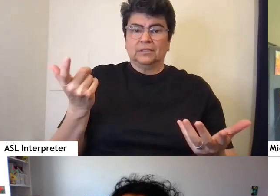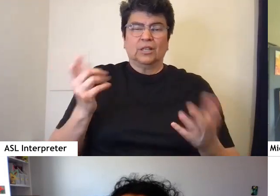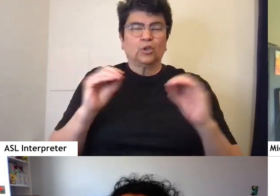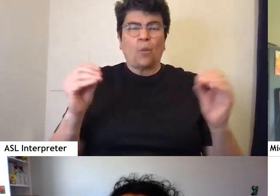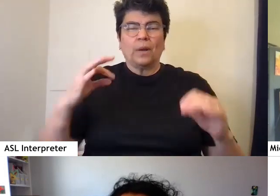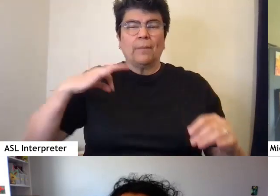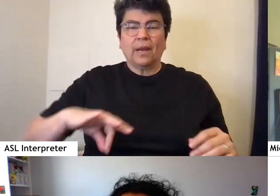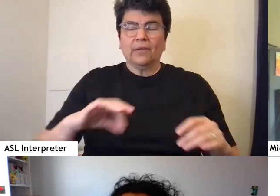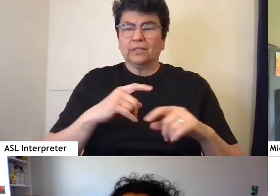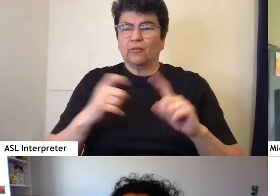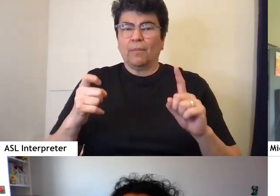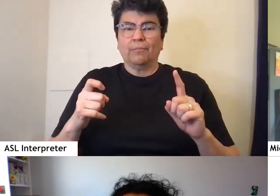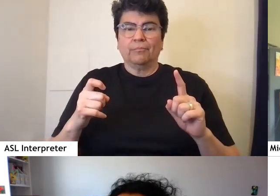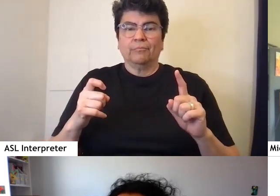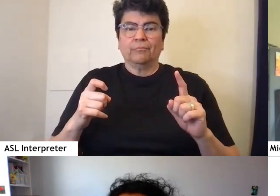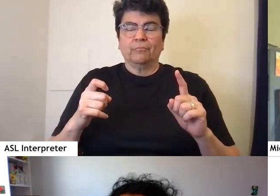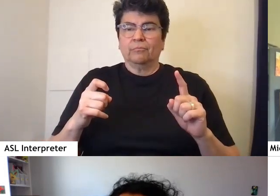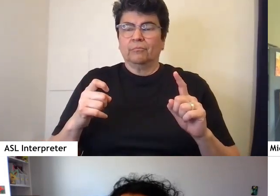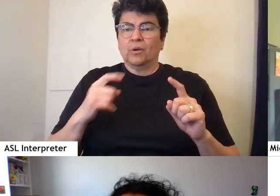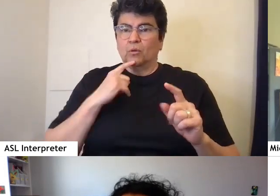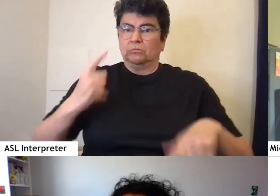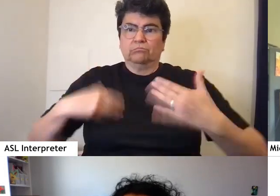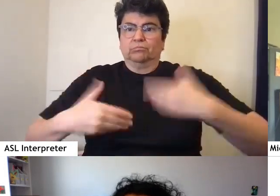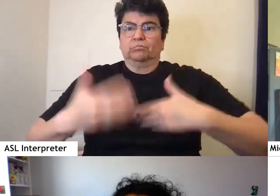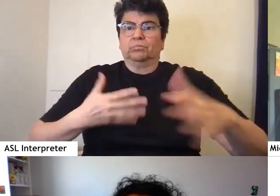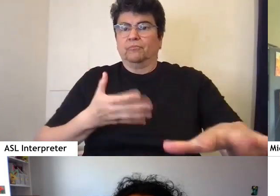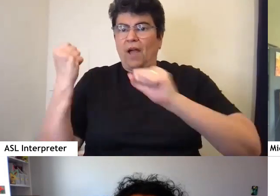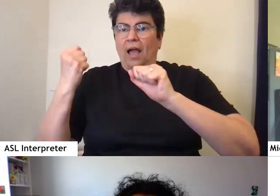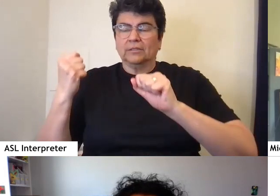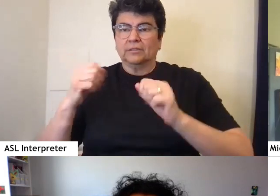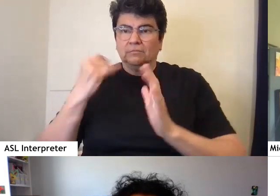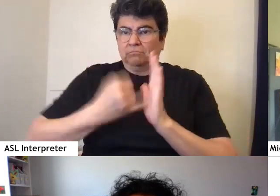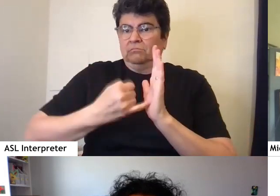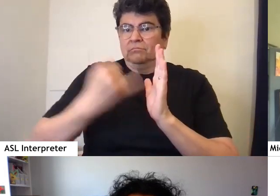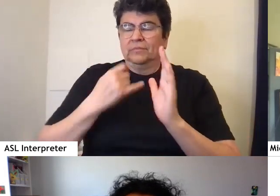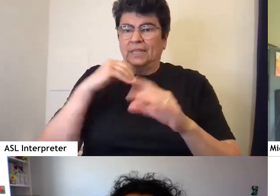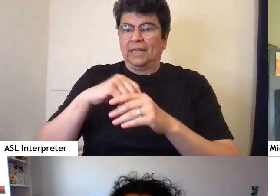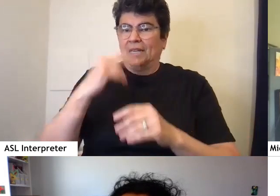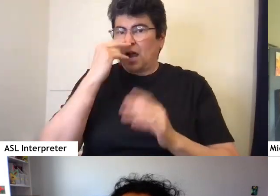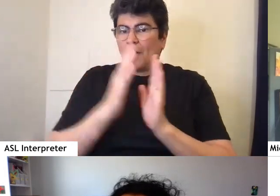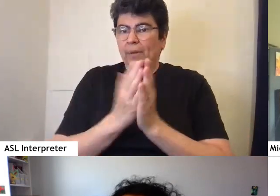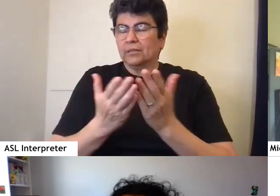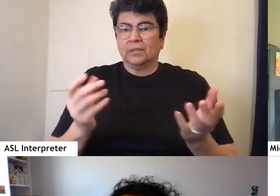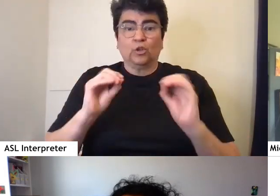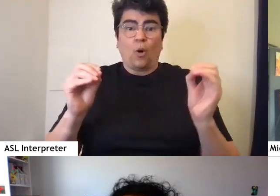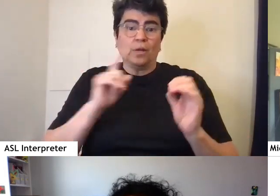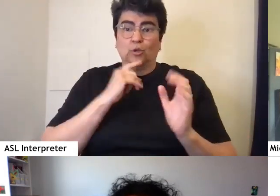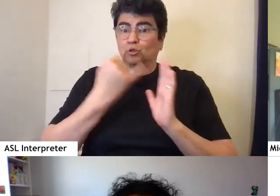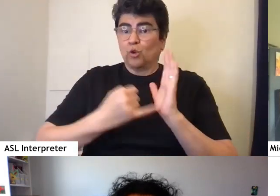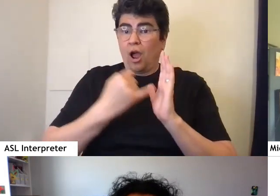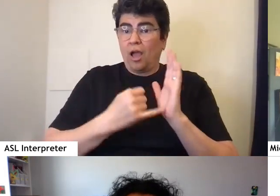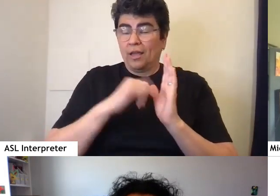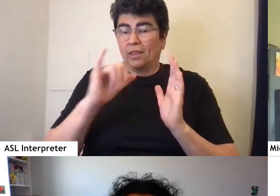benefits from a breakneck speed in comics. No one who's drawing in the comics.